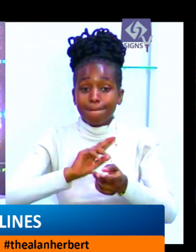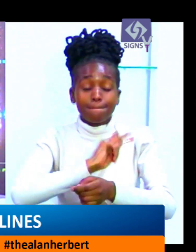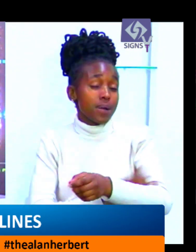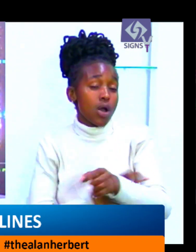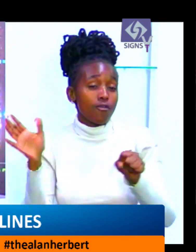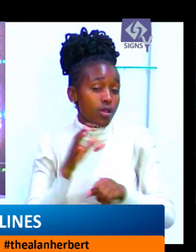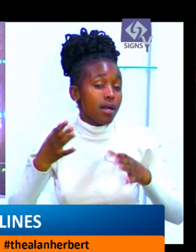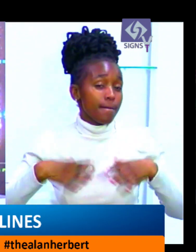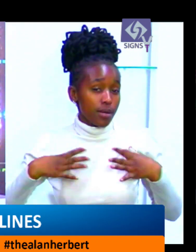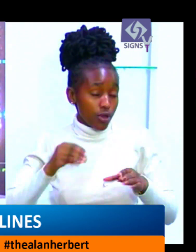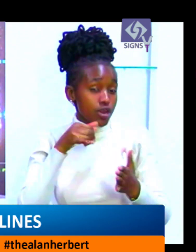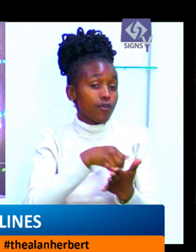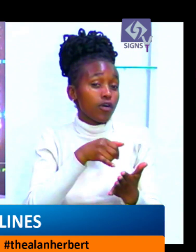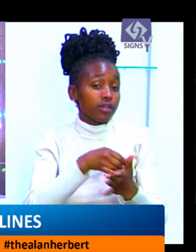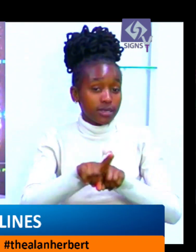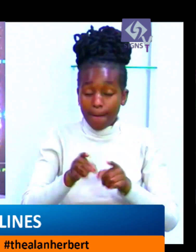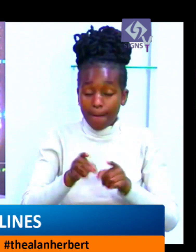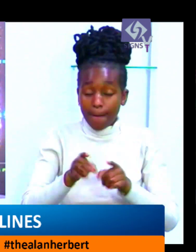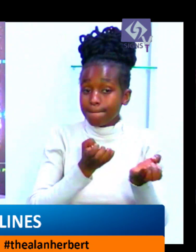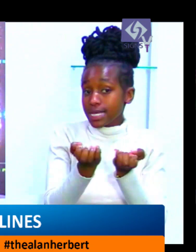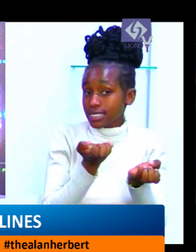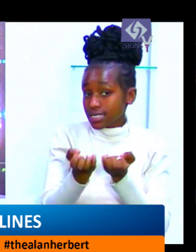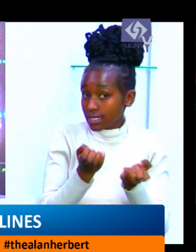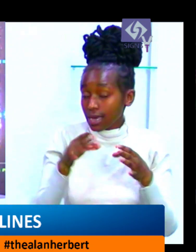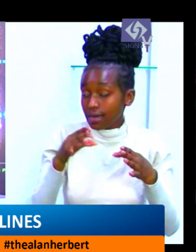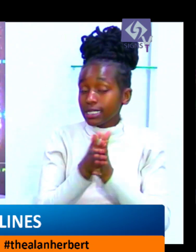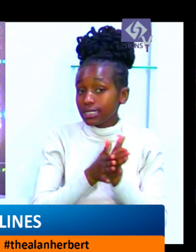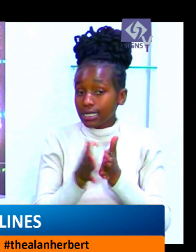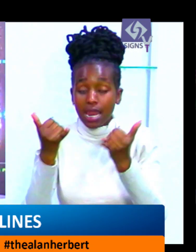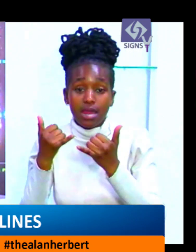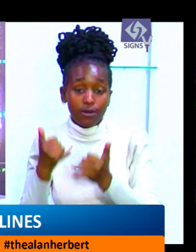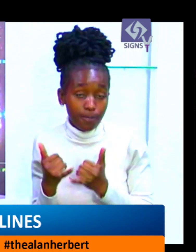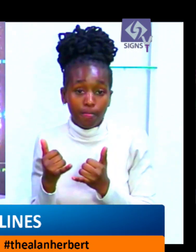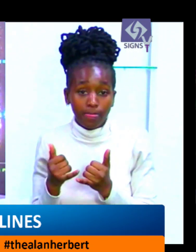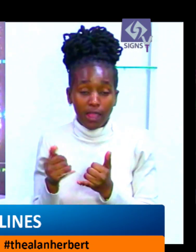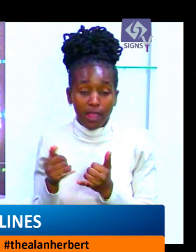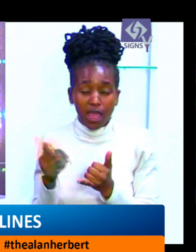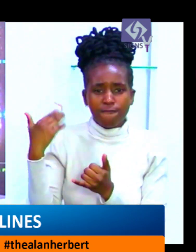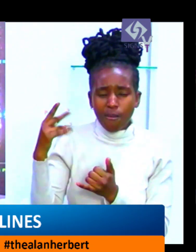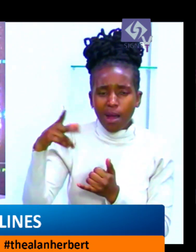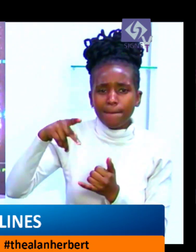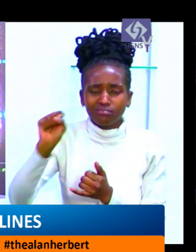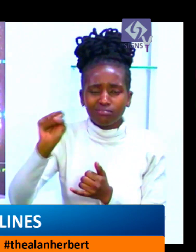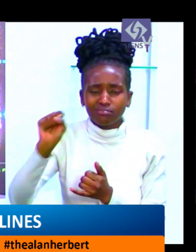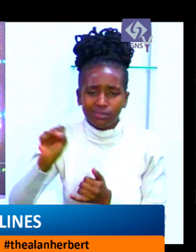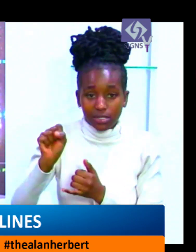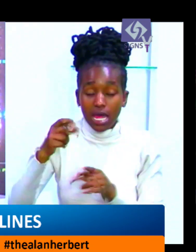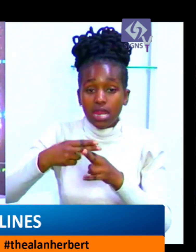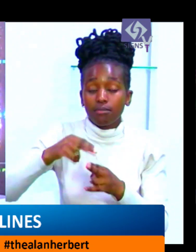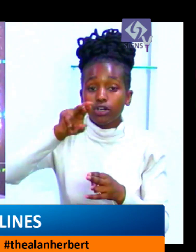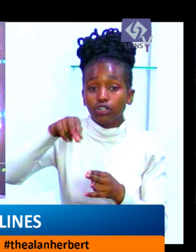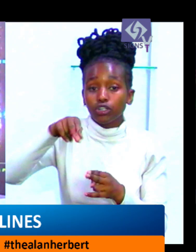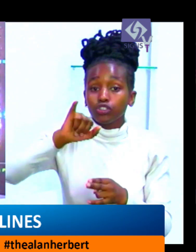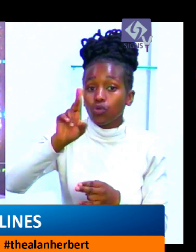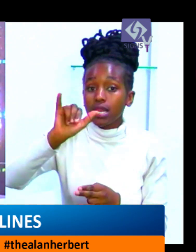intricate web of petitioners, money in billions of shillings, and shadows of powerful opposing forces resolving